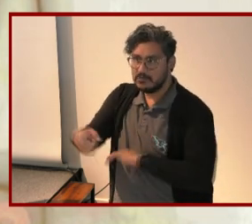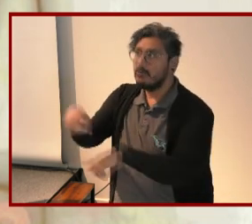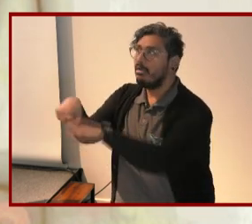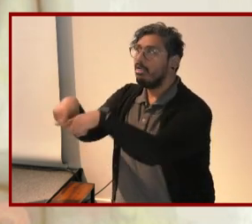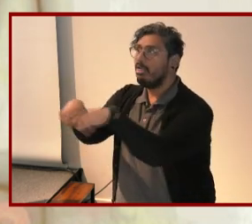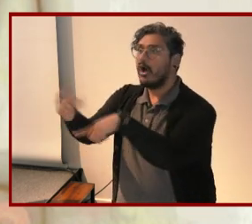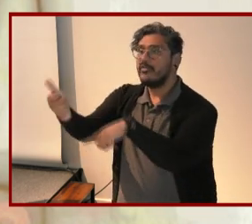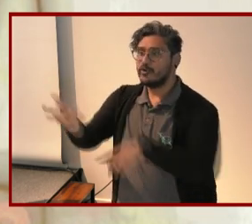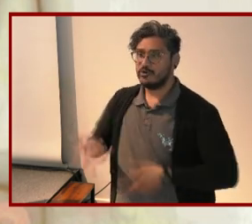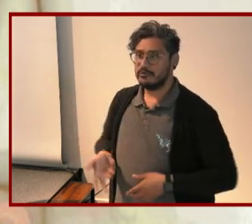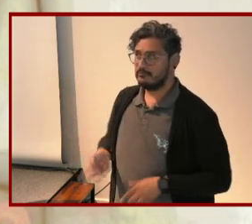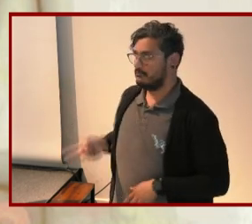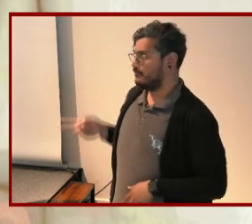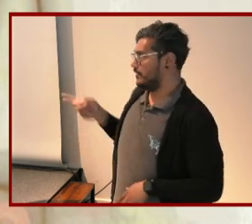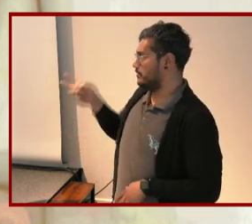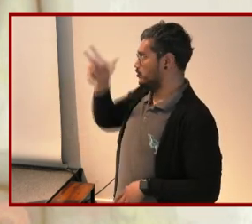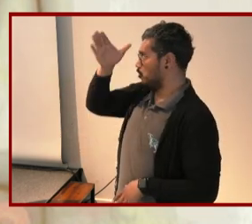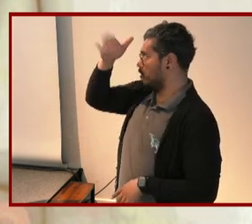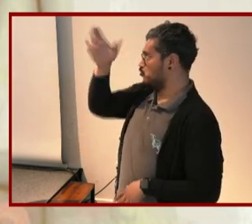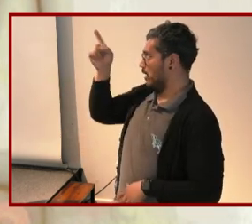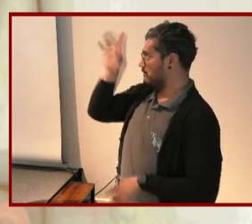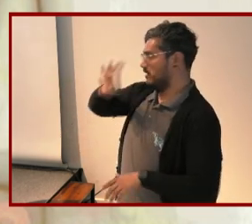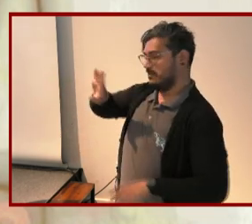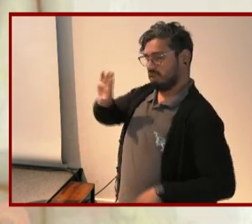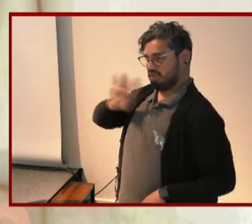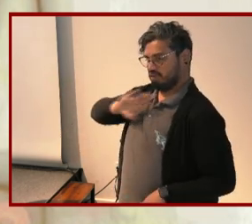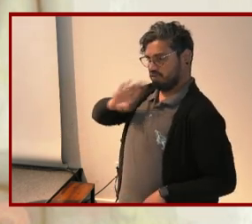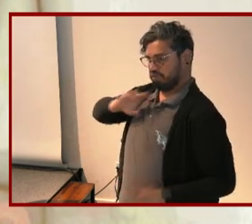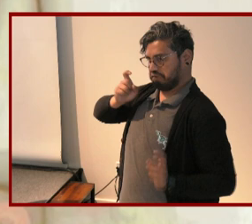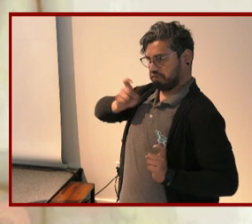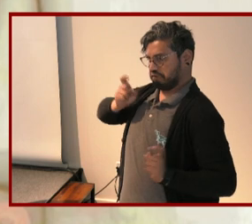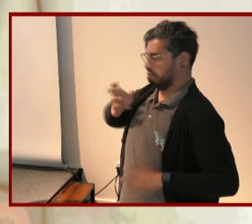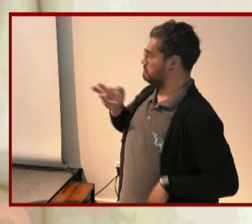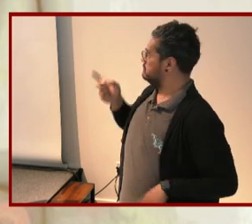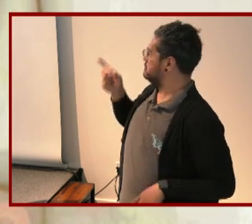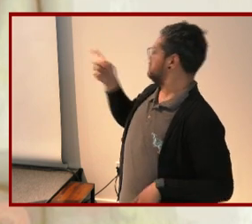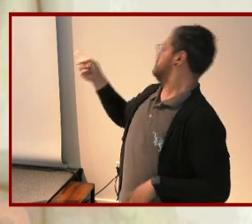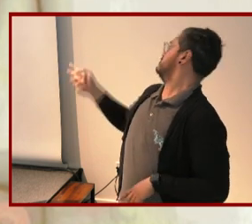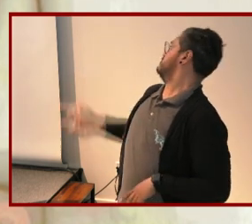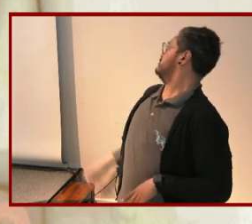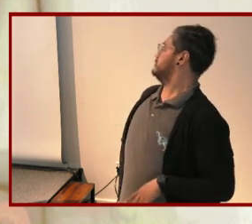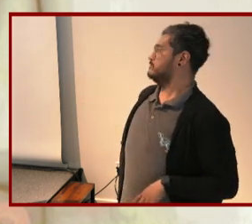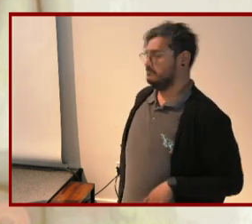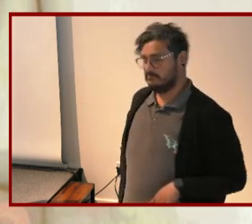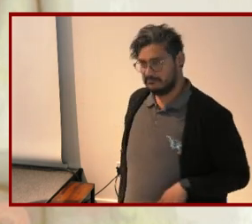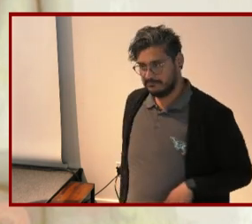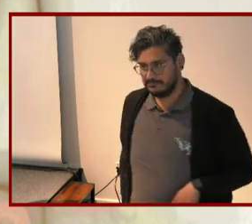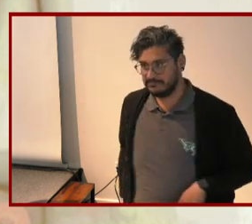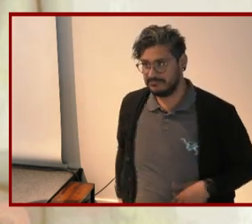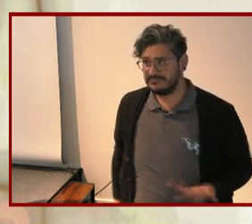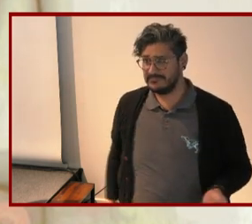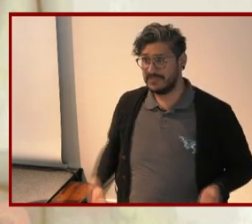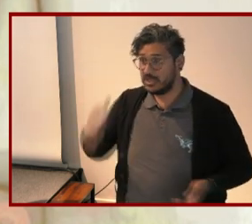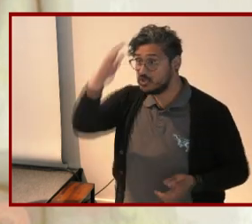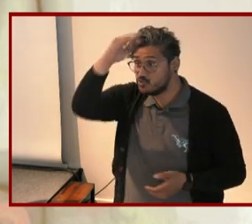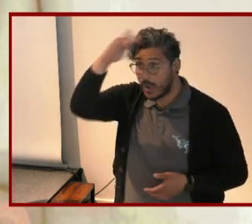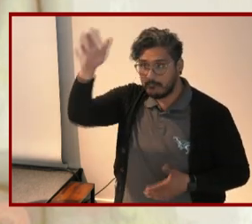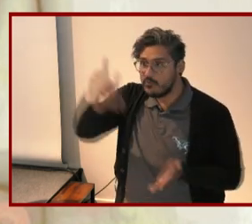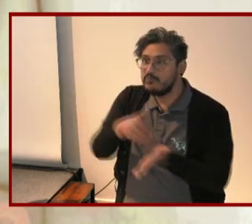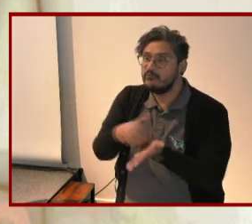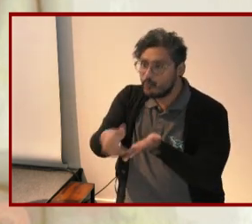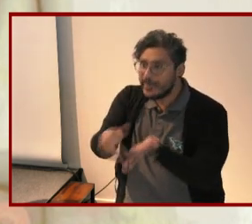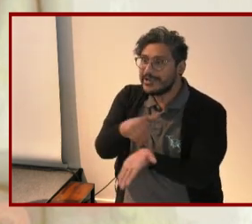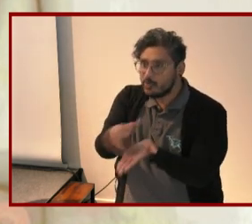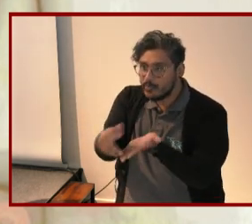screen is an image of Donald Trump looking irritated with his arm raised and index finger extended Trump was frequently called